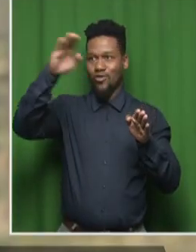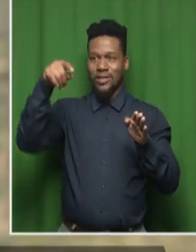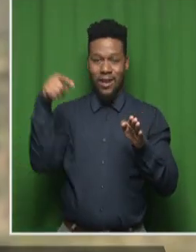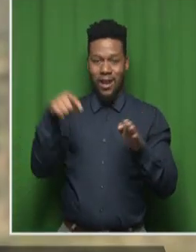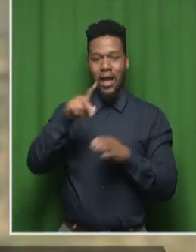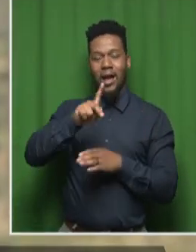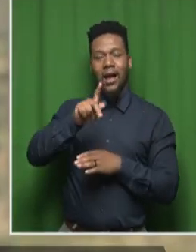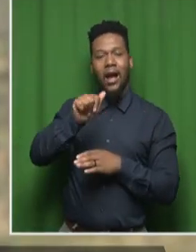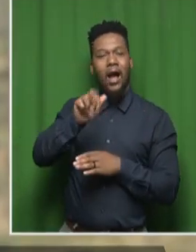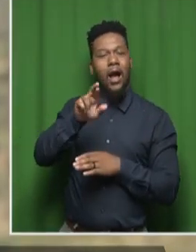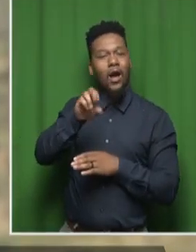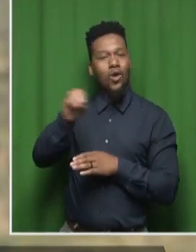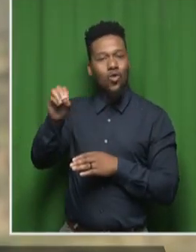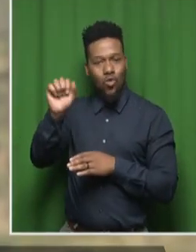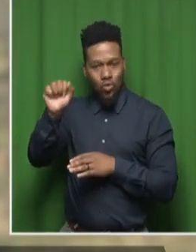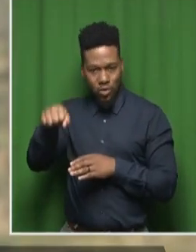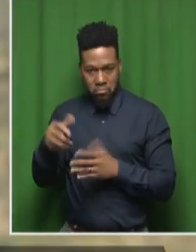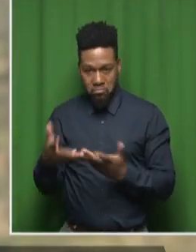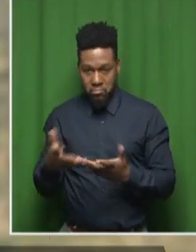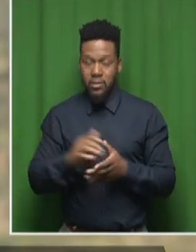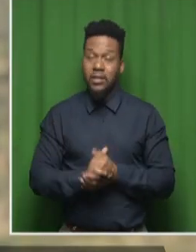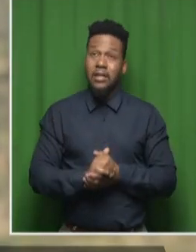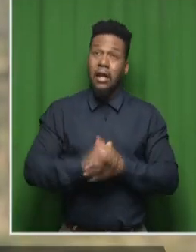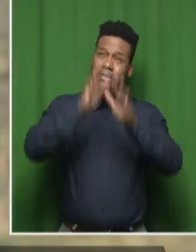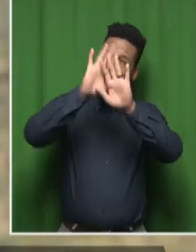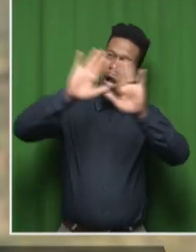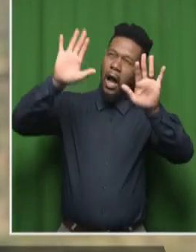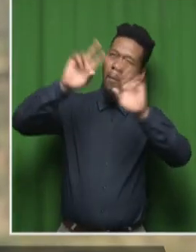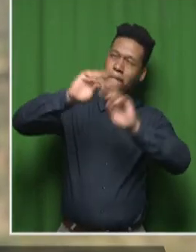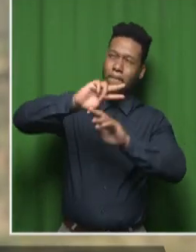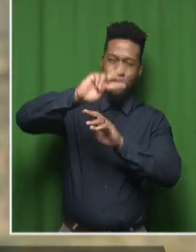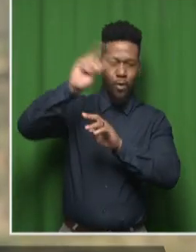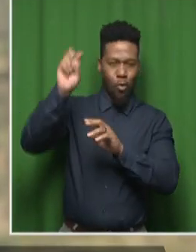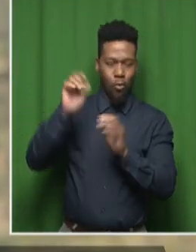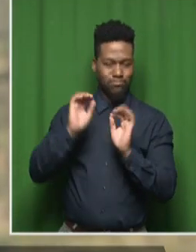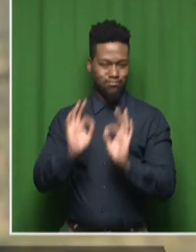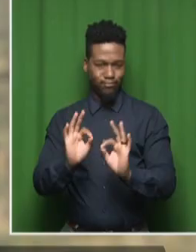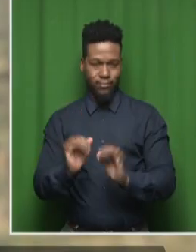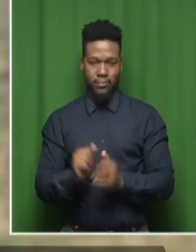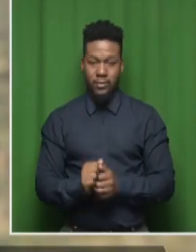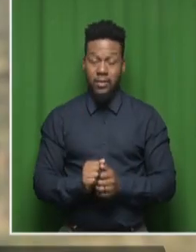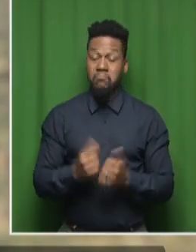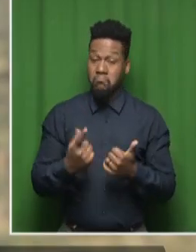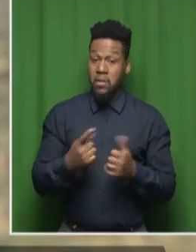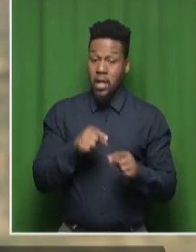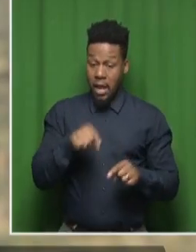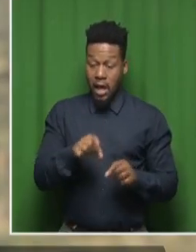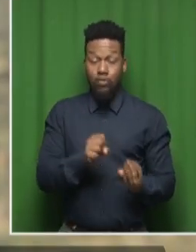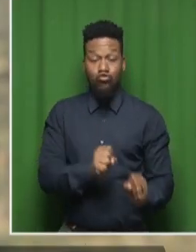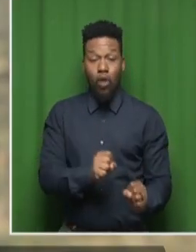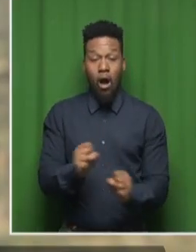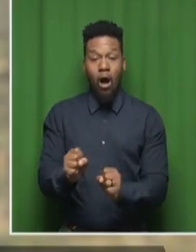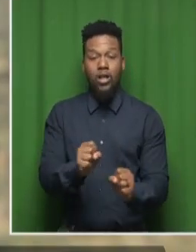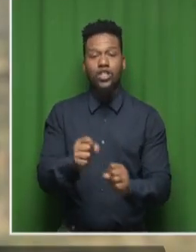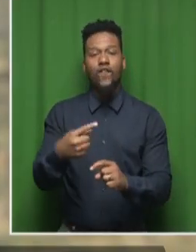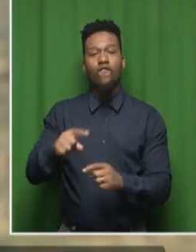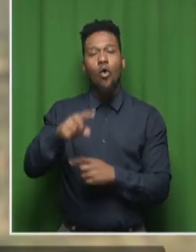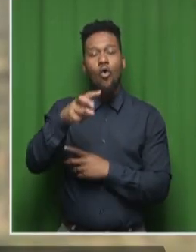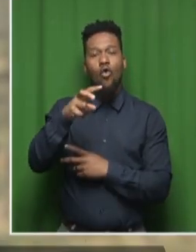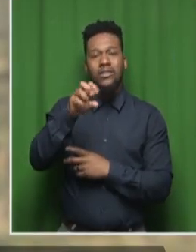skies. mean, this is all going to be forming part of, you know, South Africa's astrotourism strategy that is set to bring